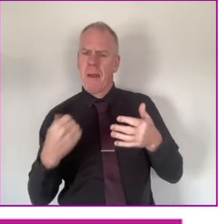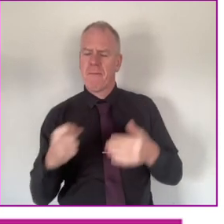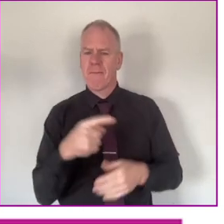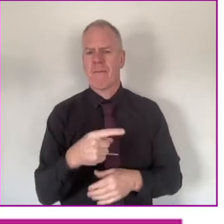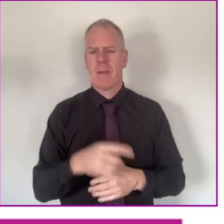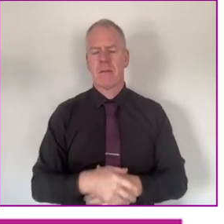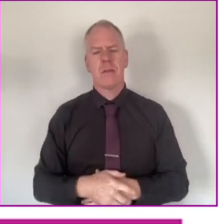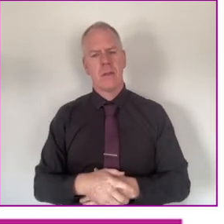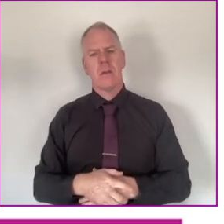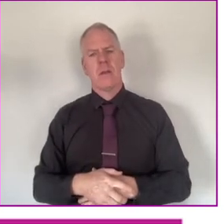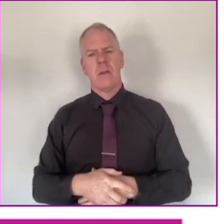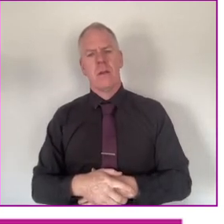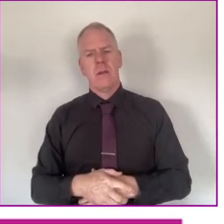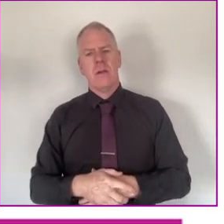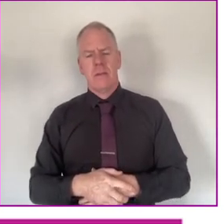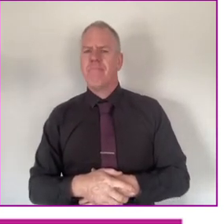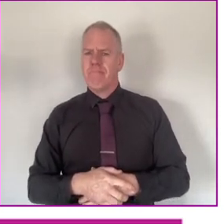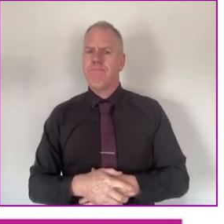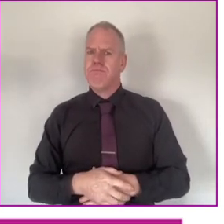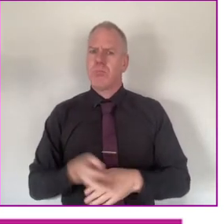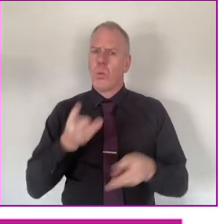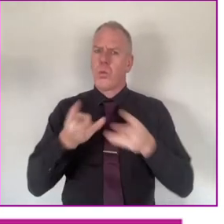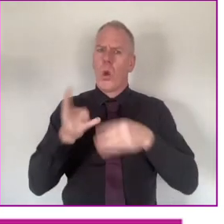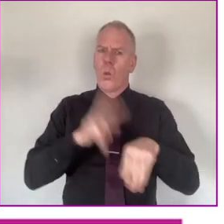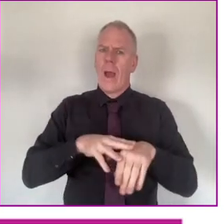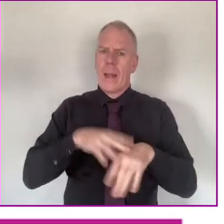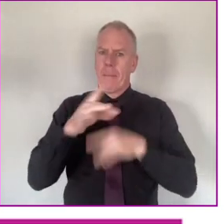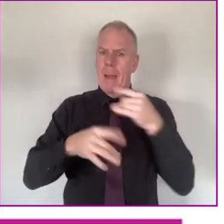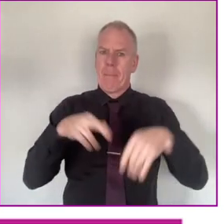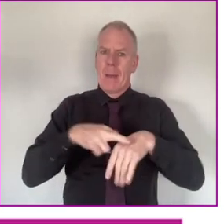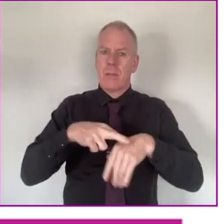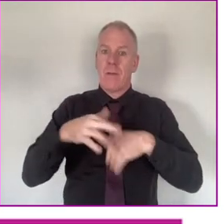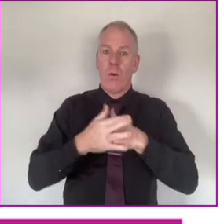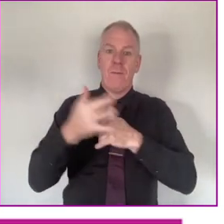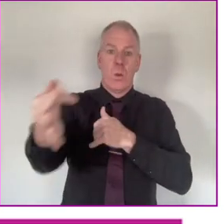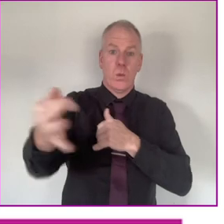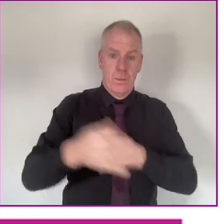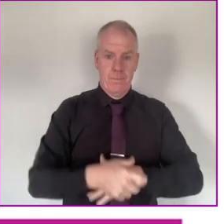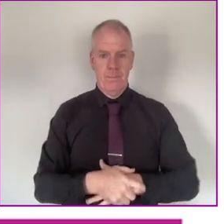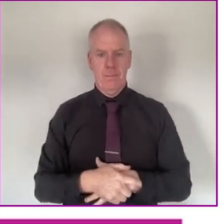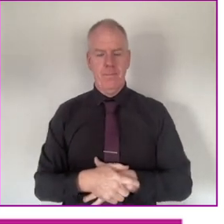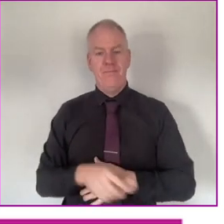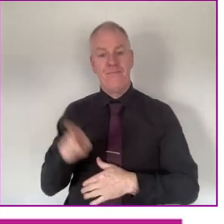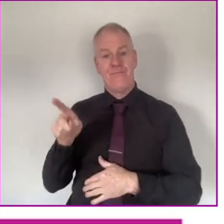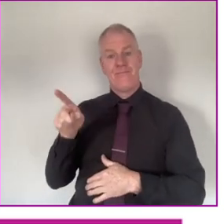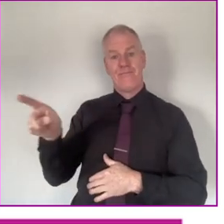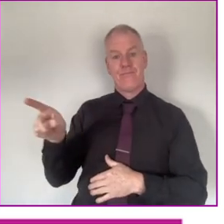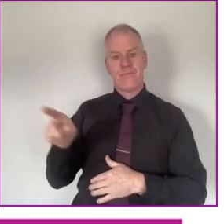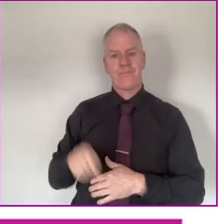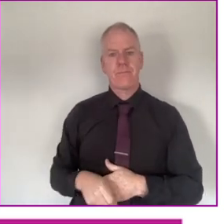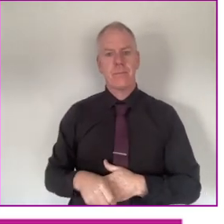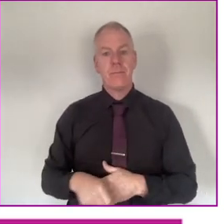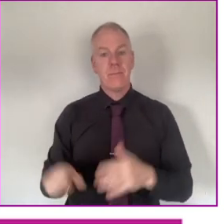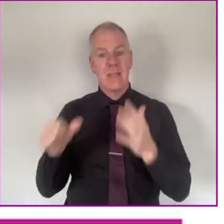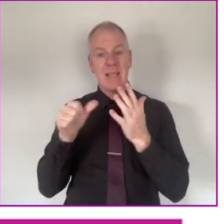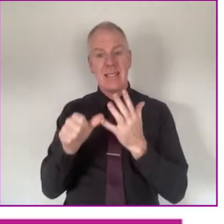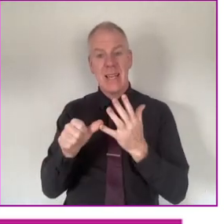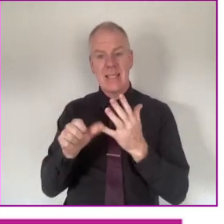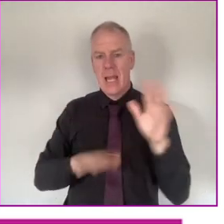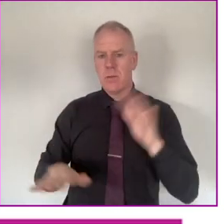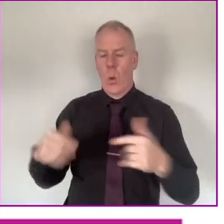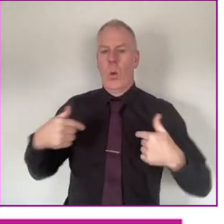and this was very effective for future-proofing. This is the six